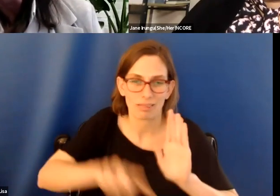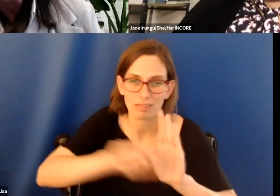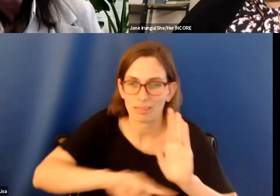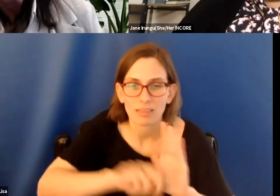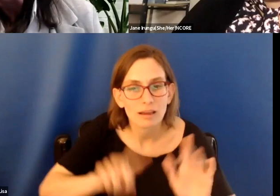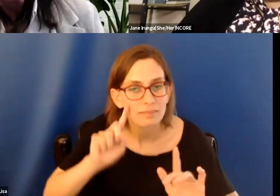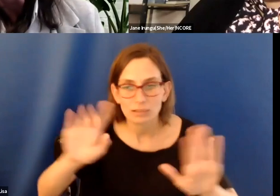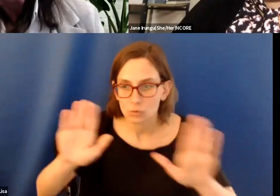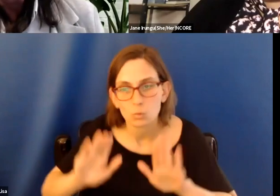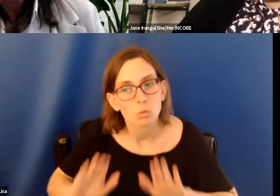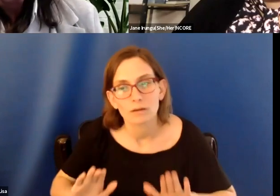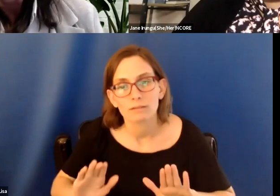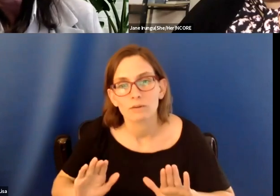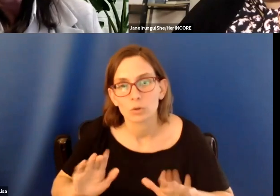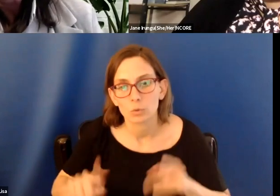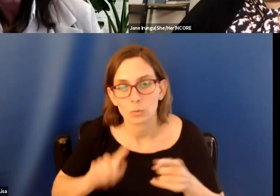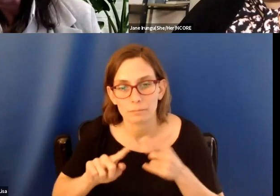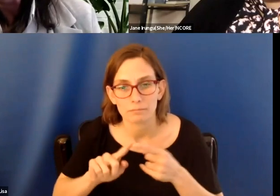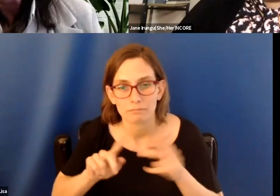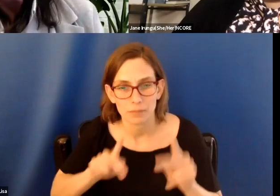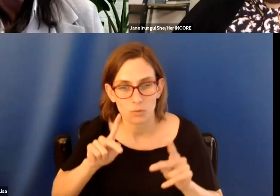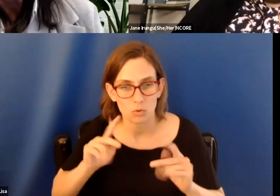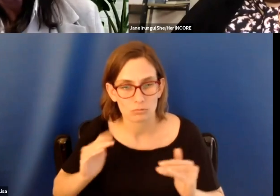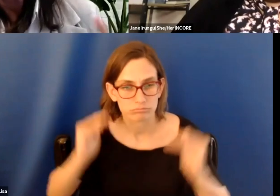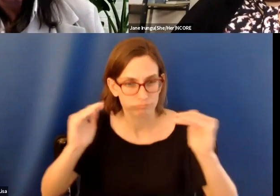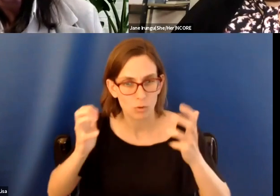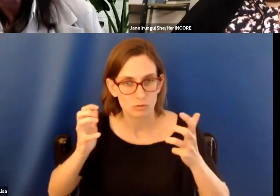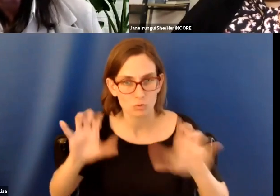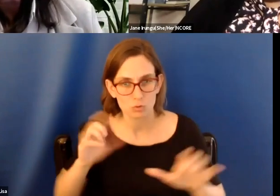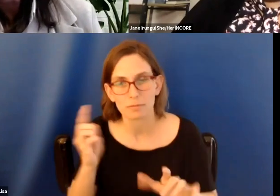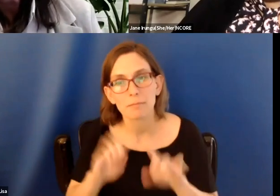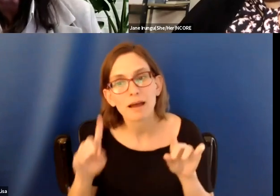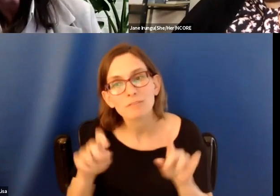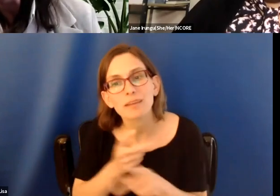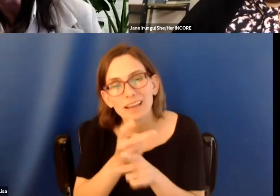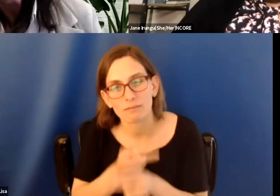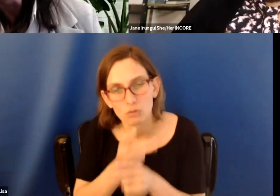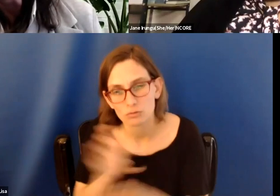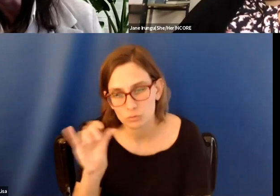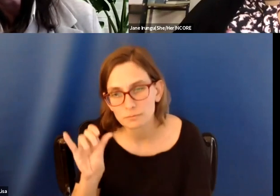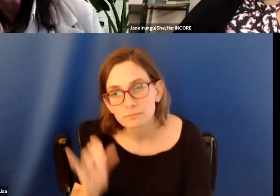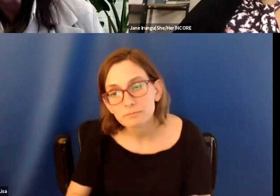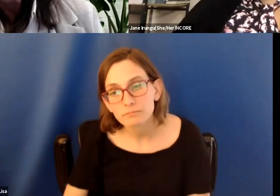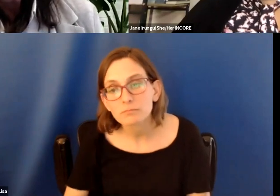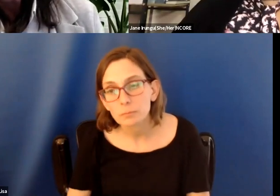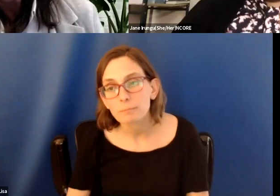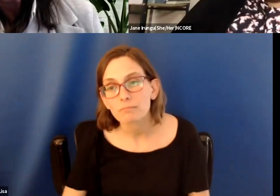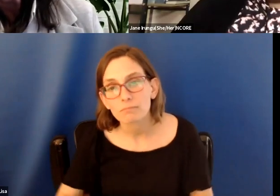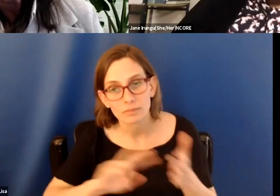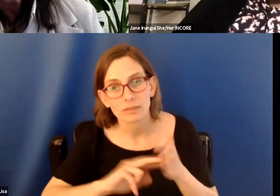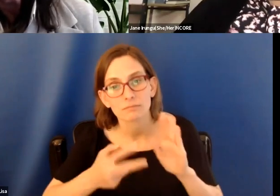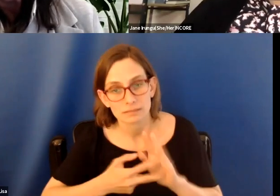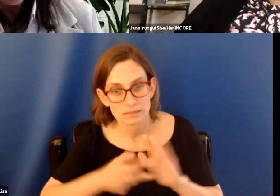that, um, when people step up and they want to do something, but I think we just have to be really cautious. Yeah. Intentions can